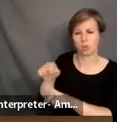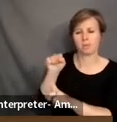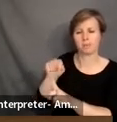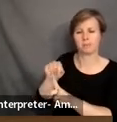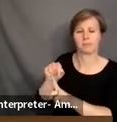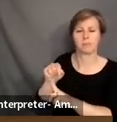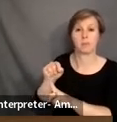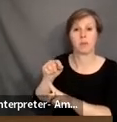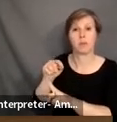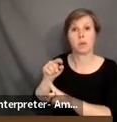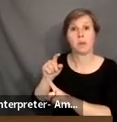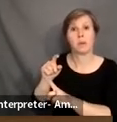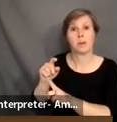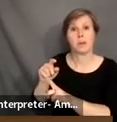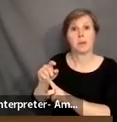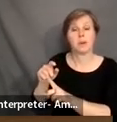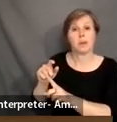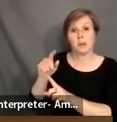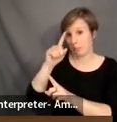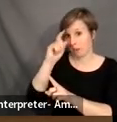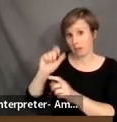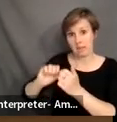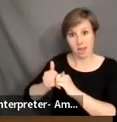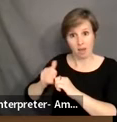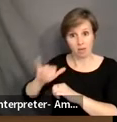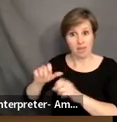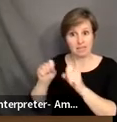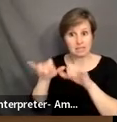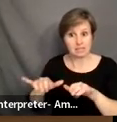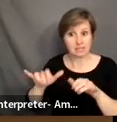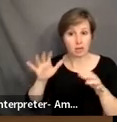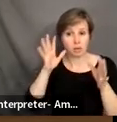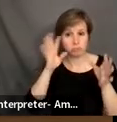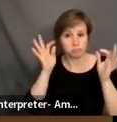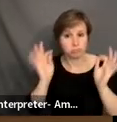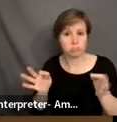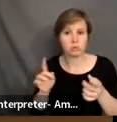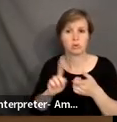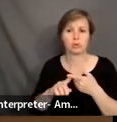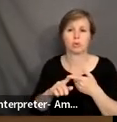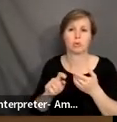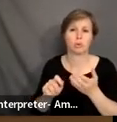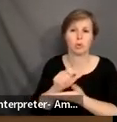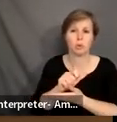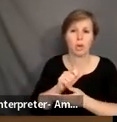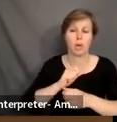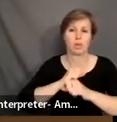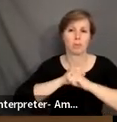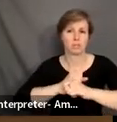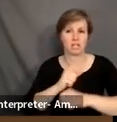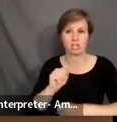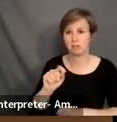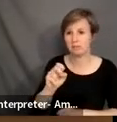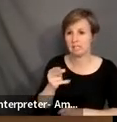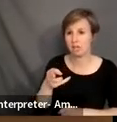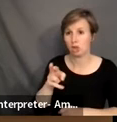of the way the system has decided to remove protections of tenure and academic freedom